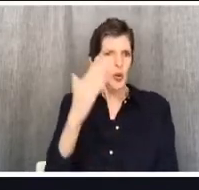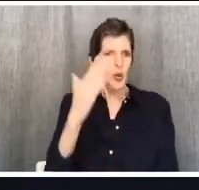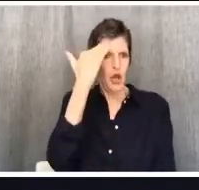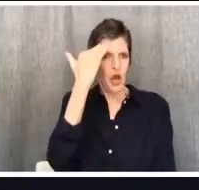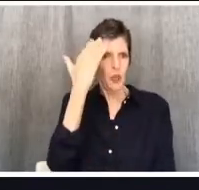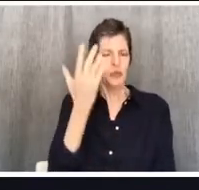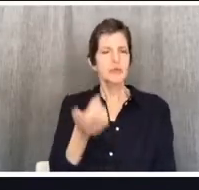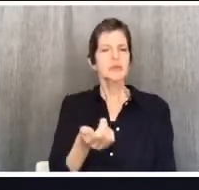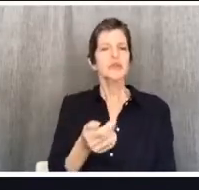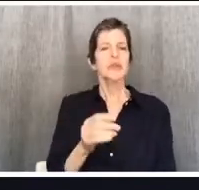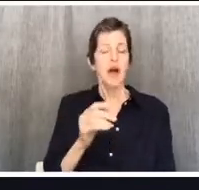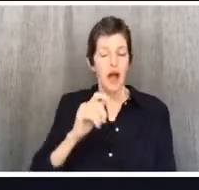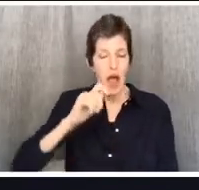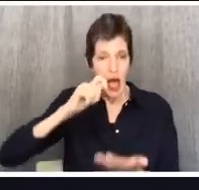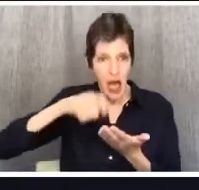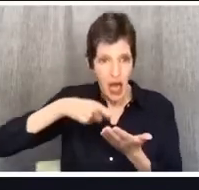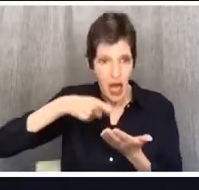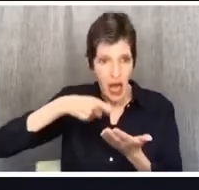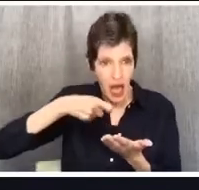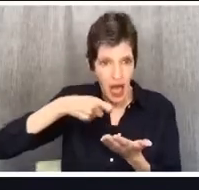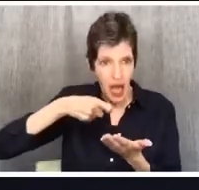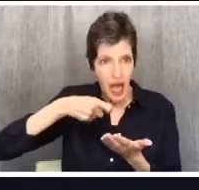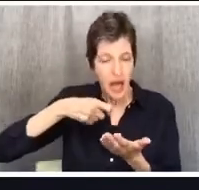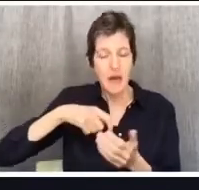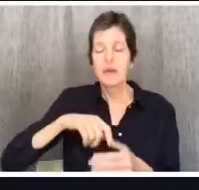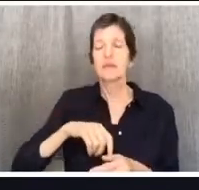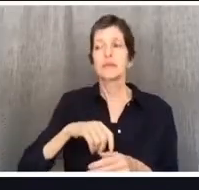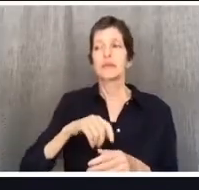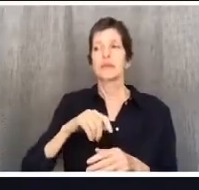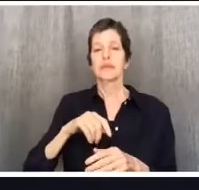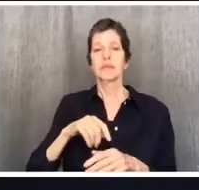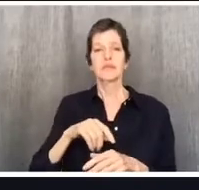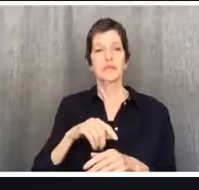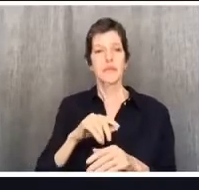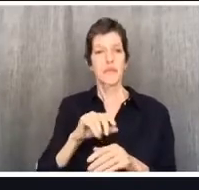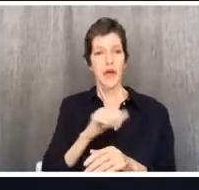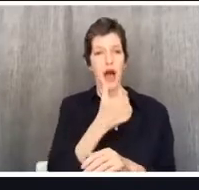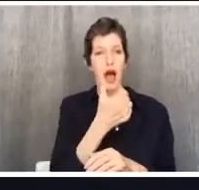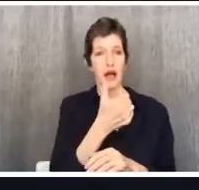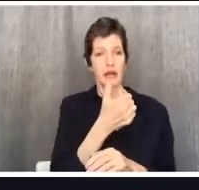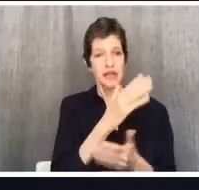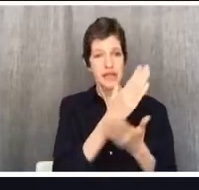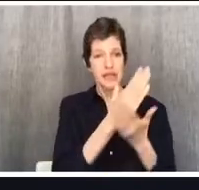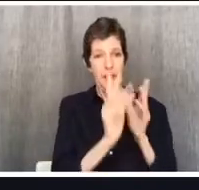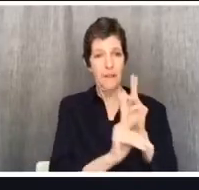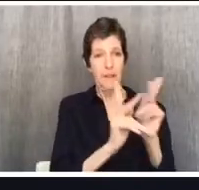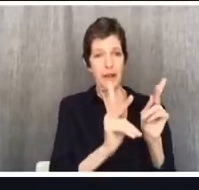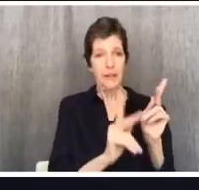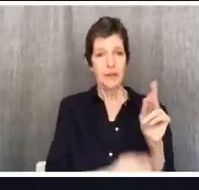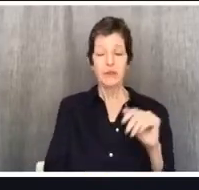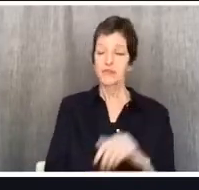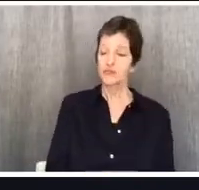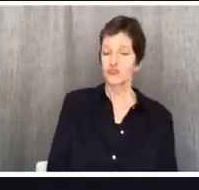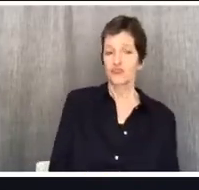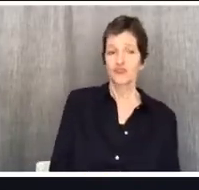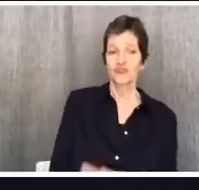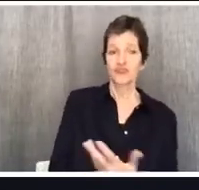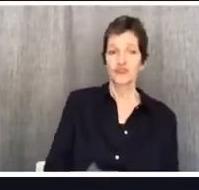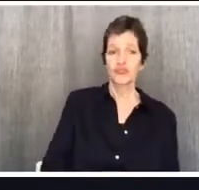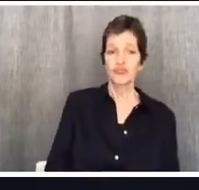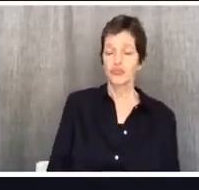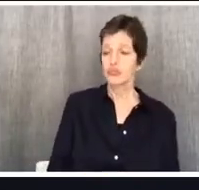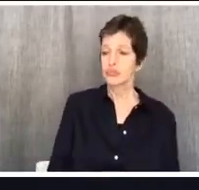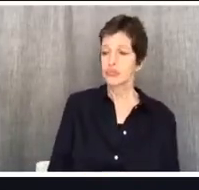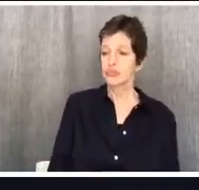your witness shattered. You have your witness shattered. Let's say it was the host, the pagan host that announced